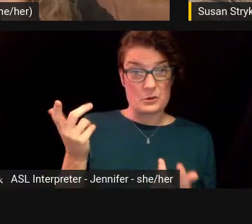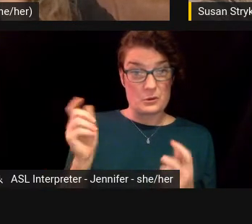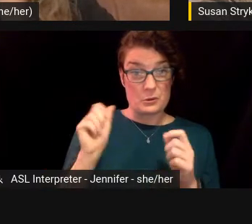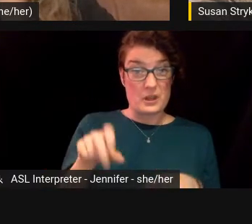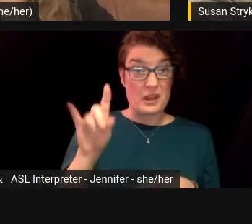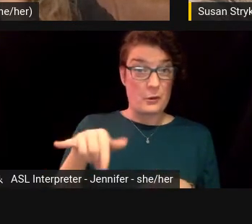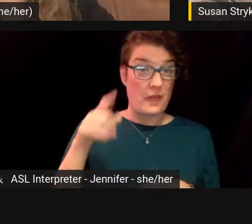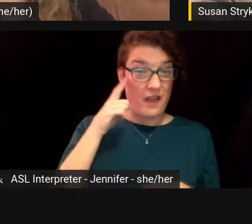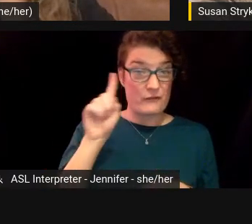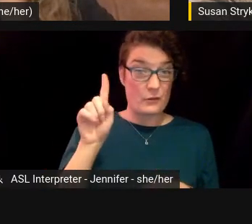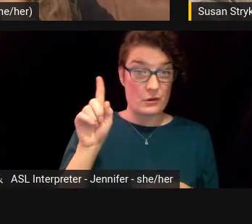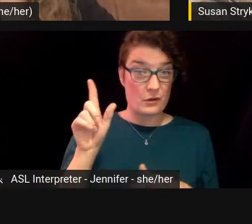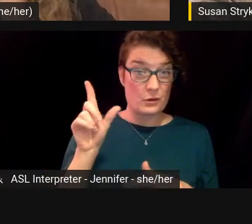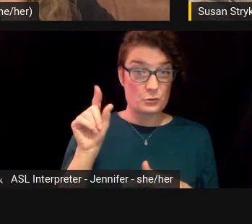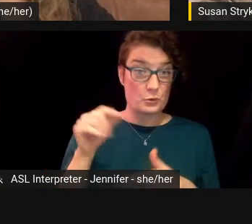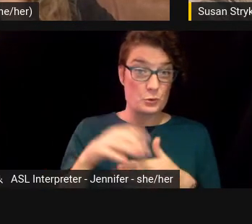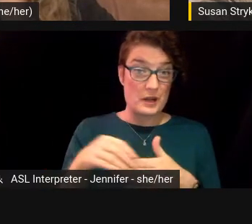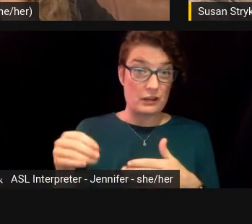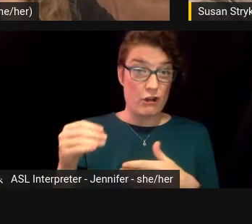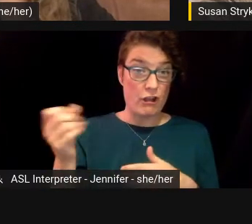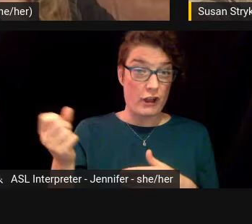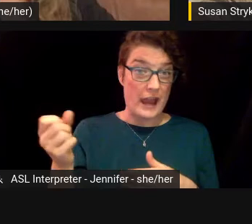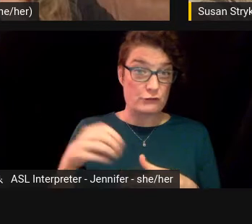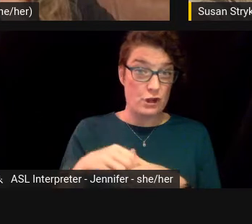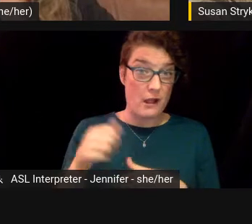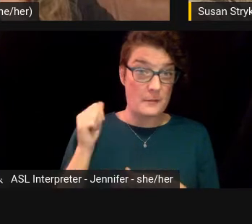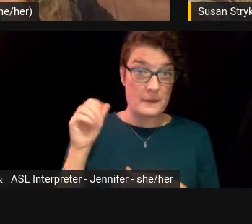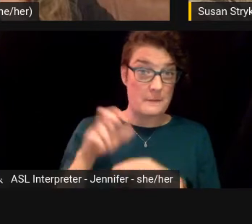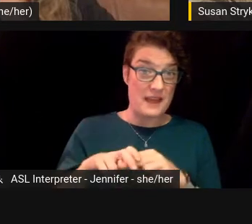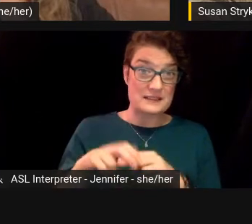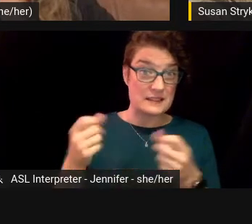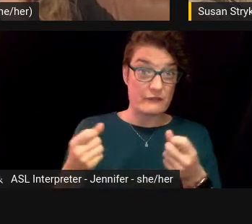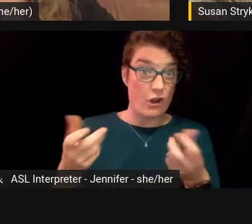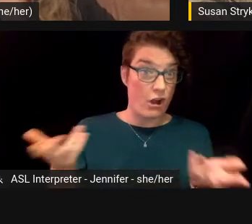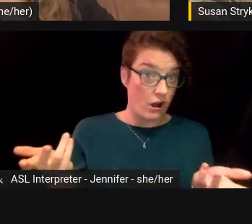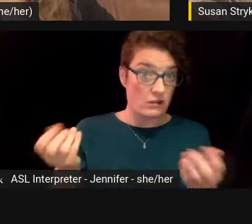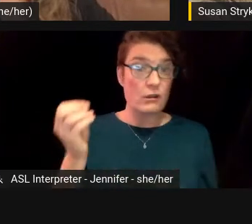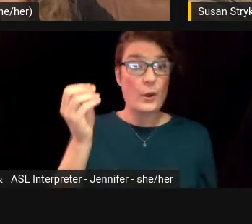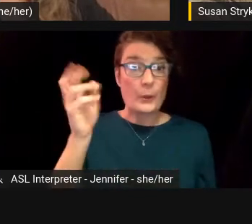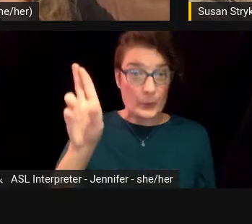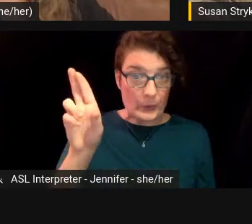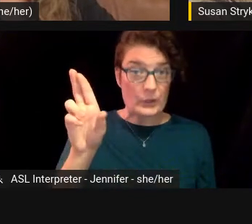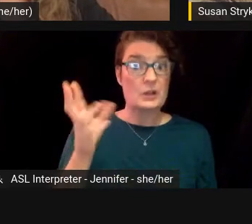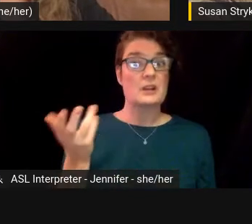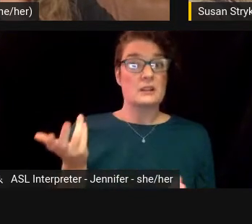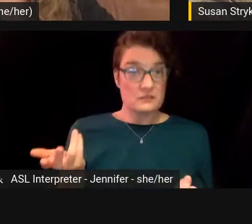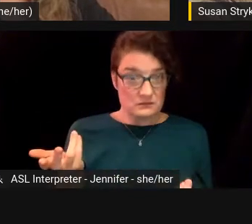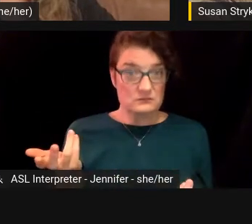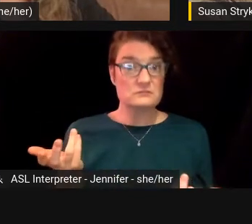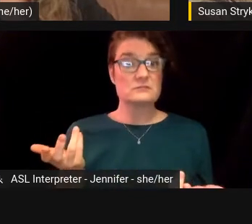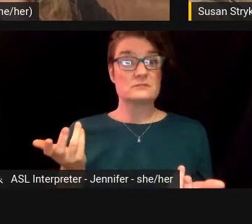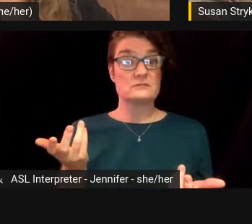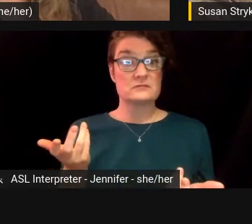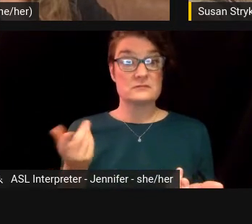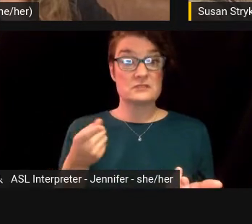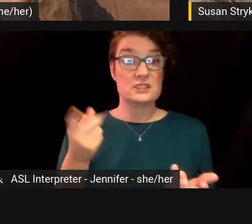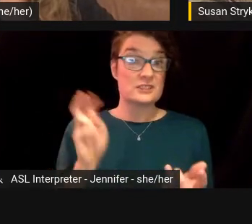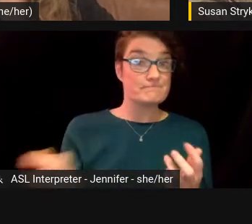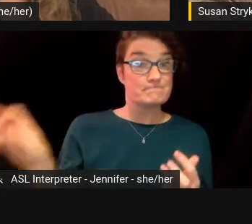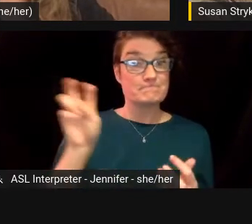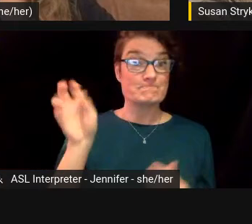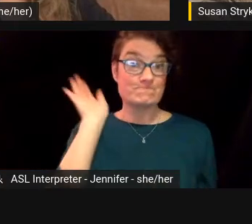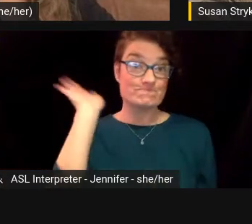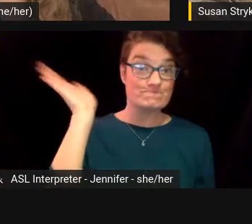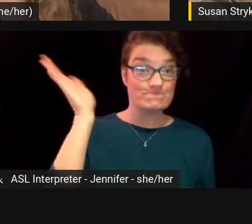$20, you know, handjob in the back of, you know, backseat of a car, or you can do it by like going out on a lecture circuit